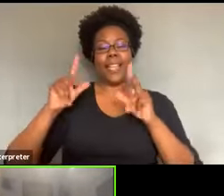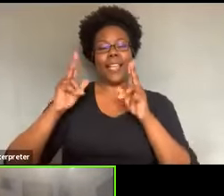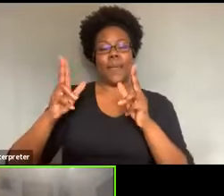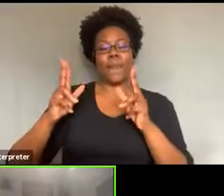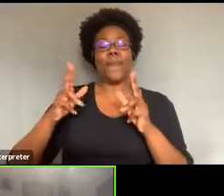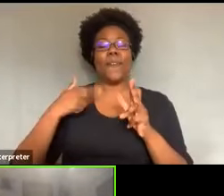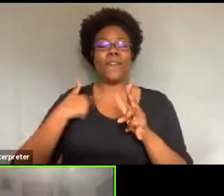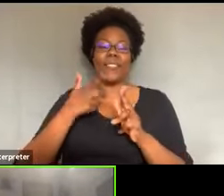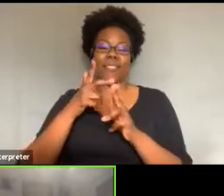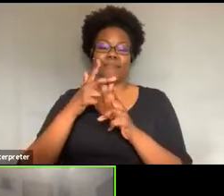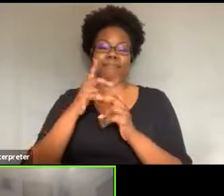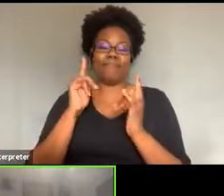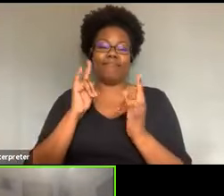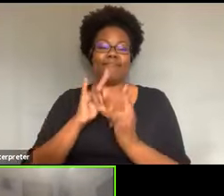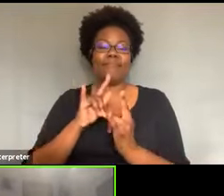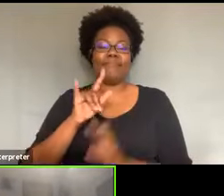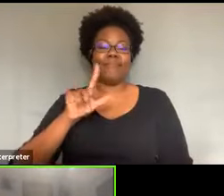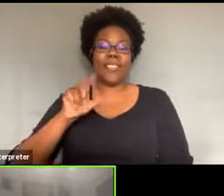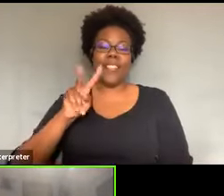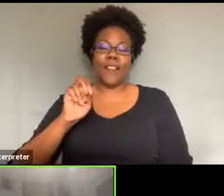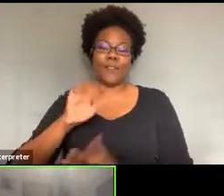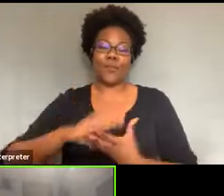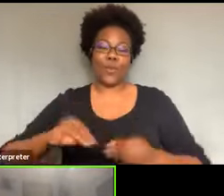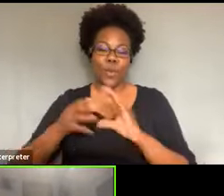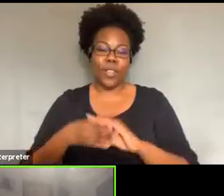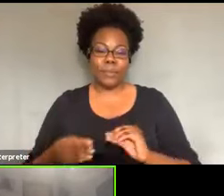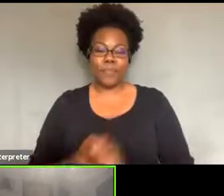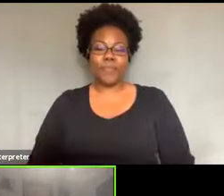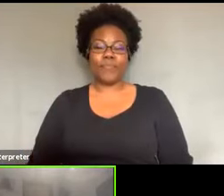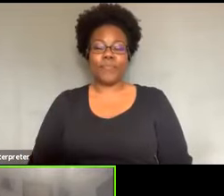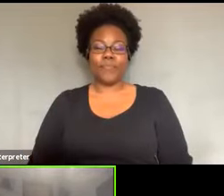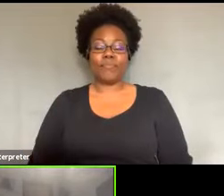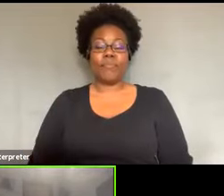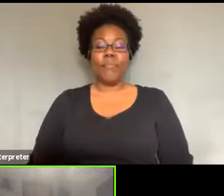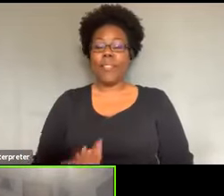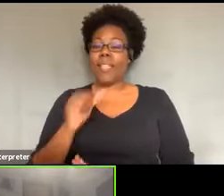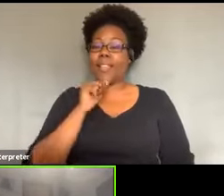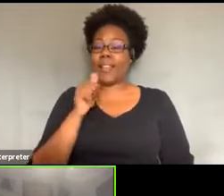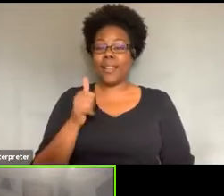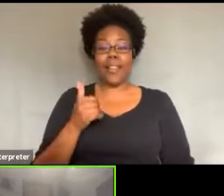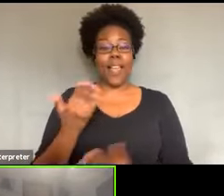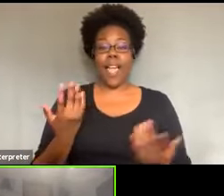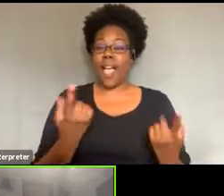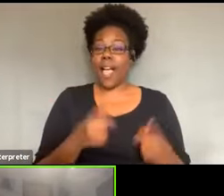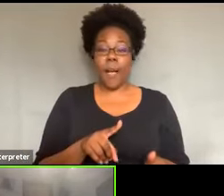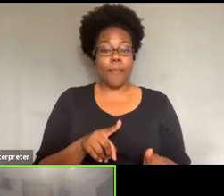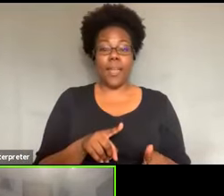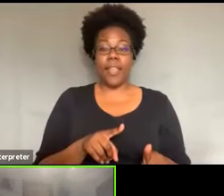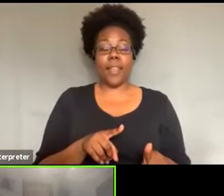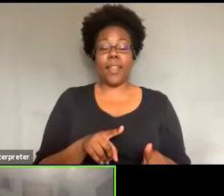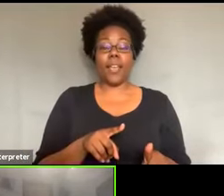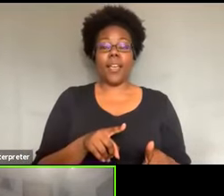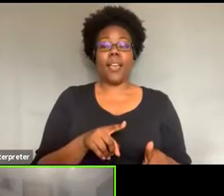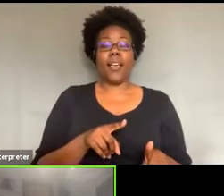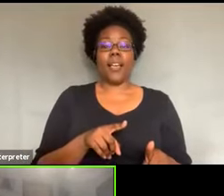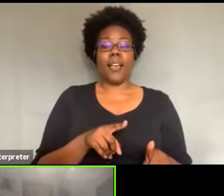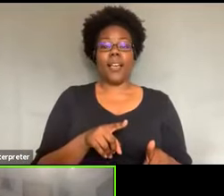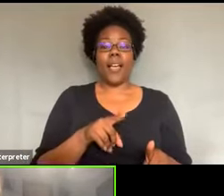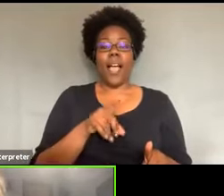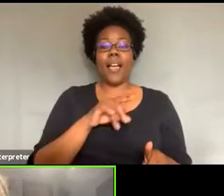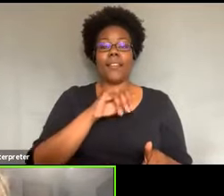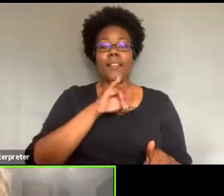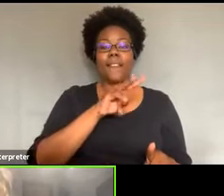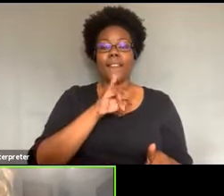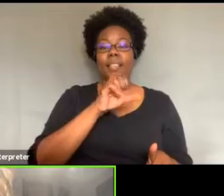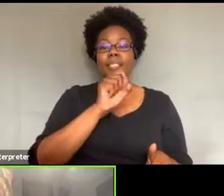about it. It didn't happen at, uh, Vista del Pueblo. happened at June at, um, at Kennedy park is it was, um,